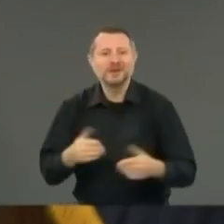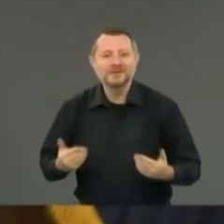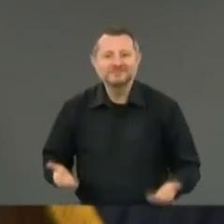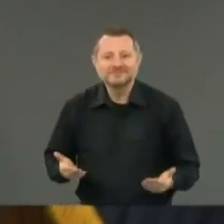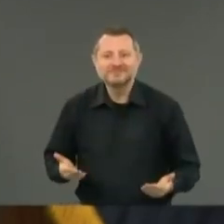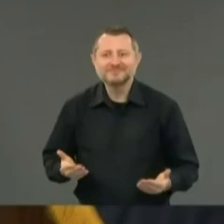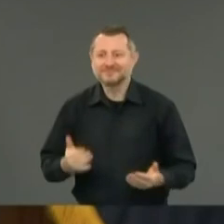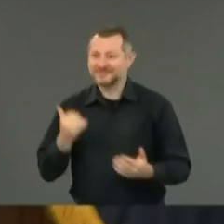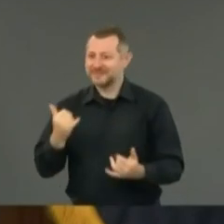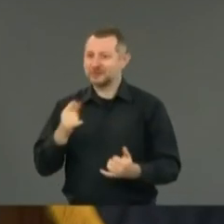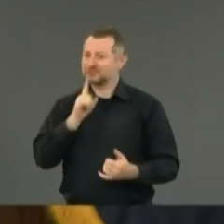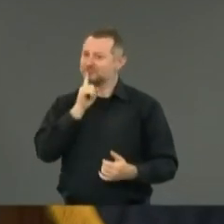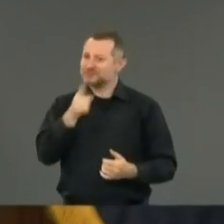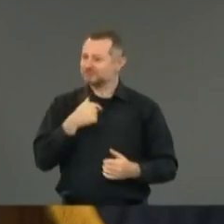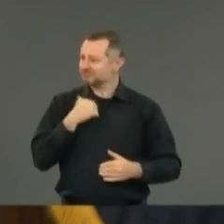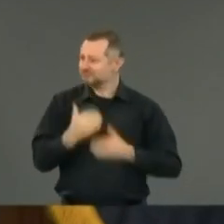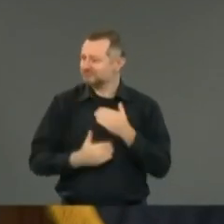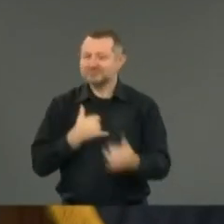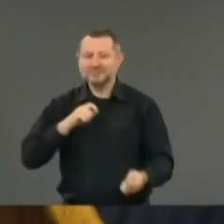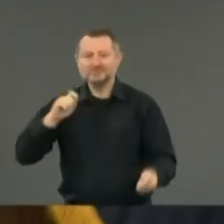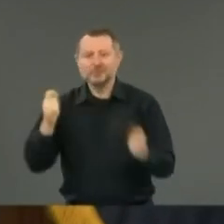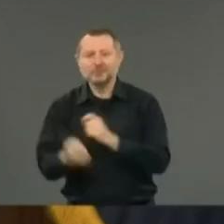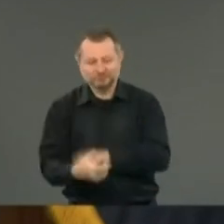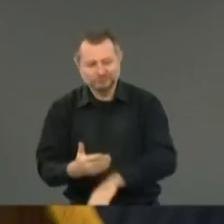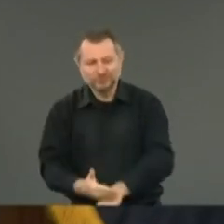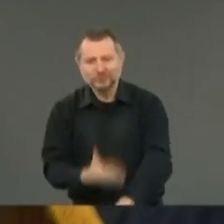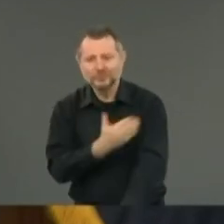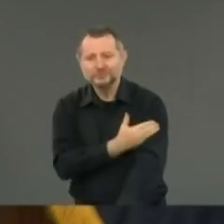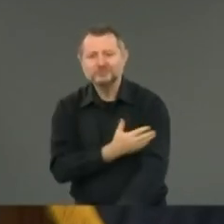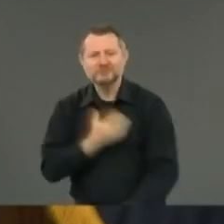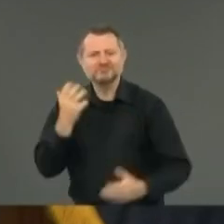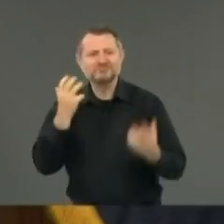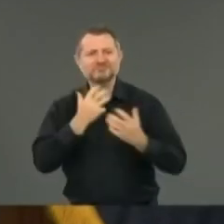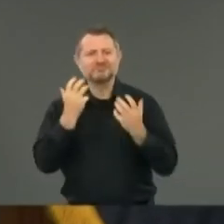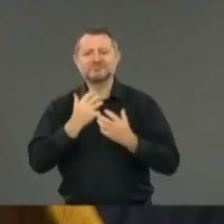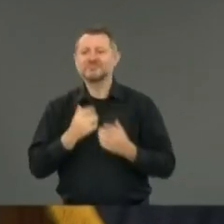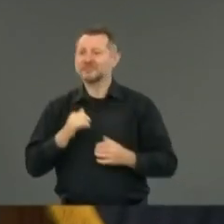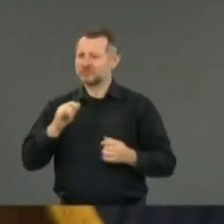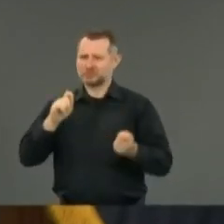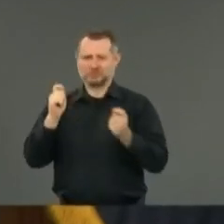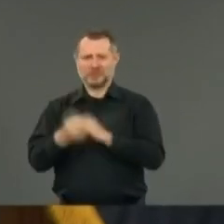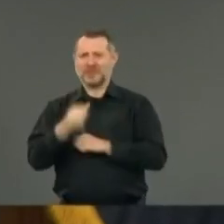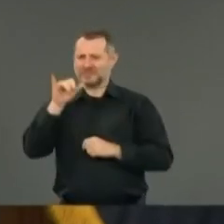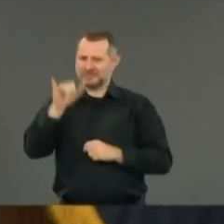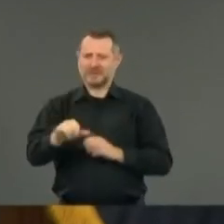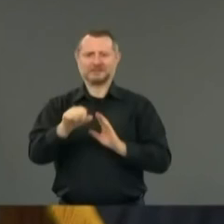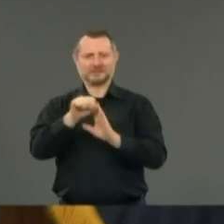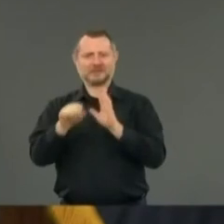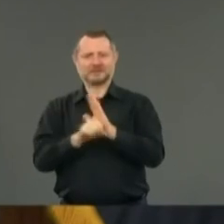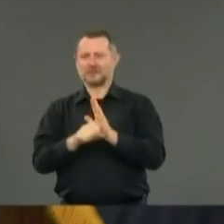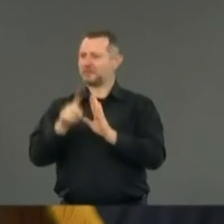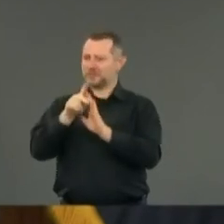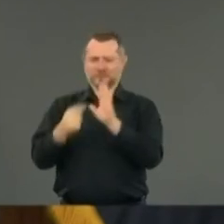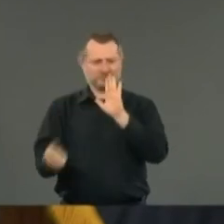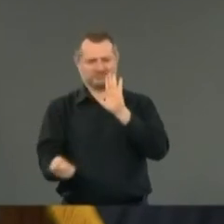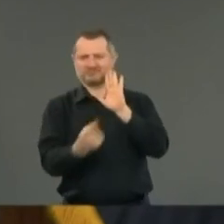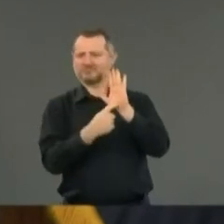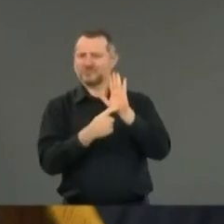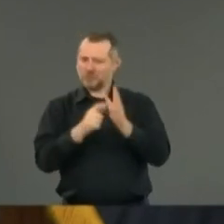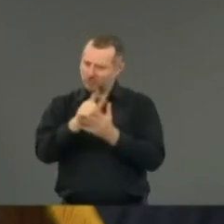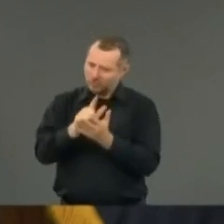real reform. It changes fundamental policies about how we police.